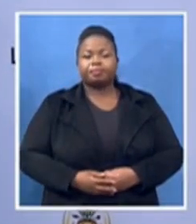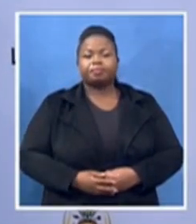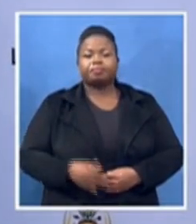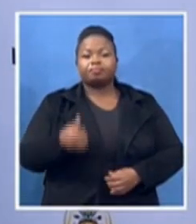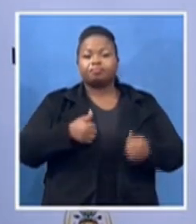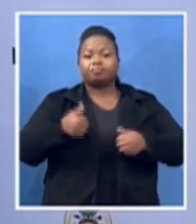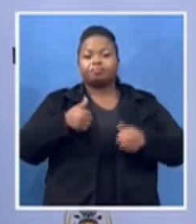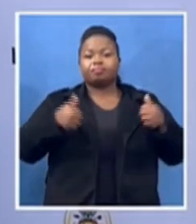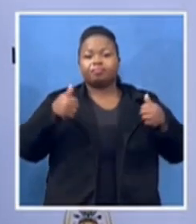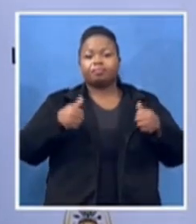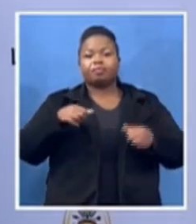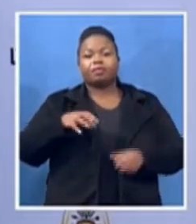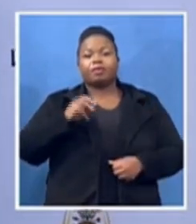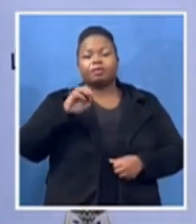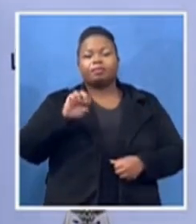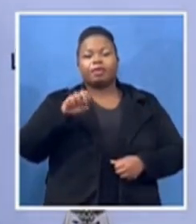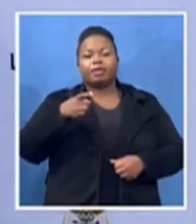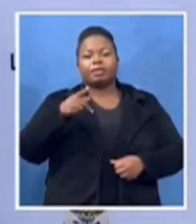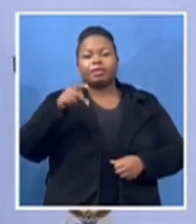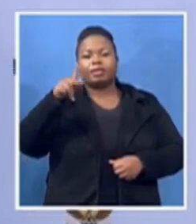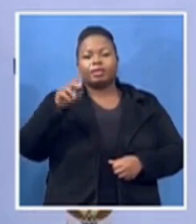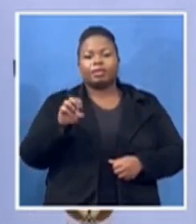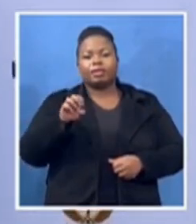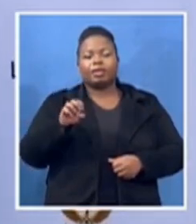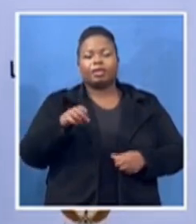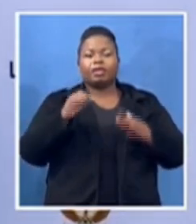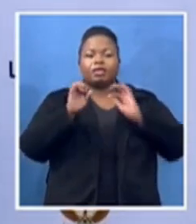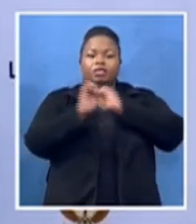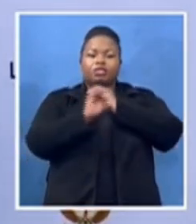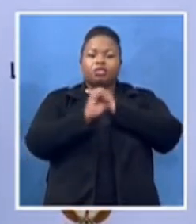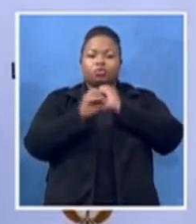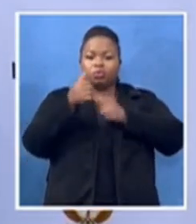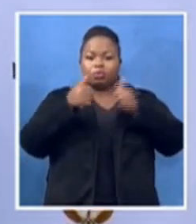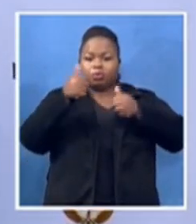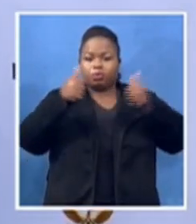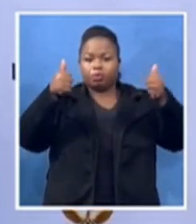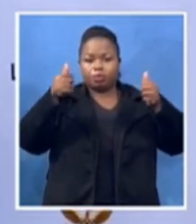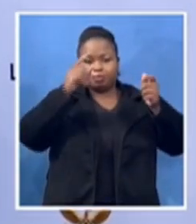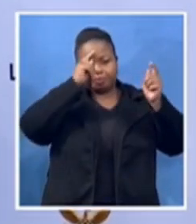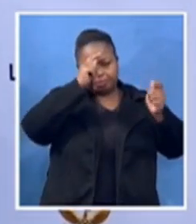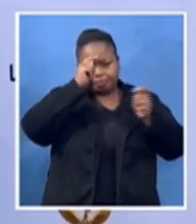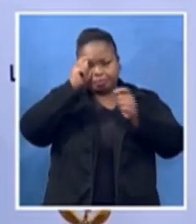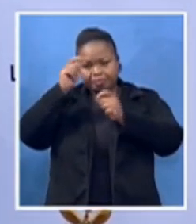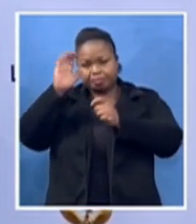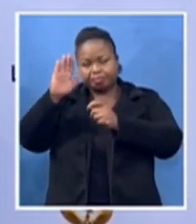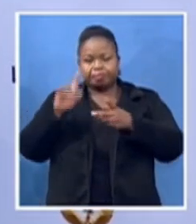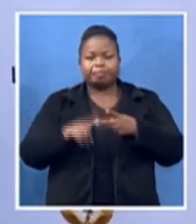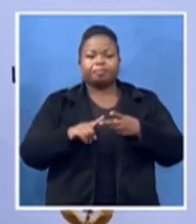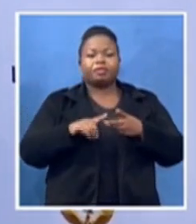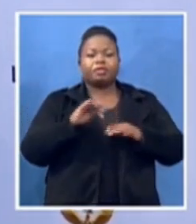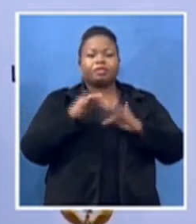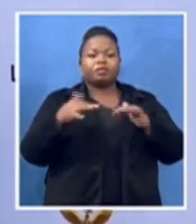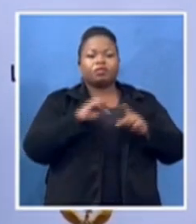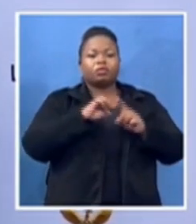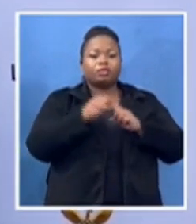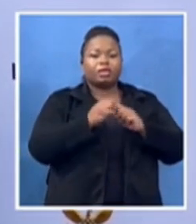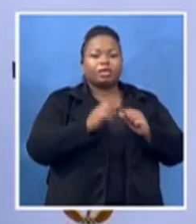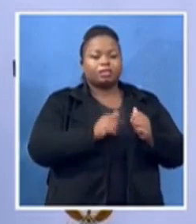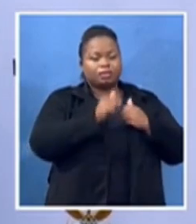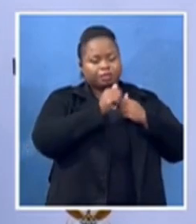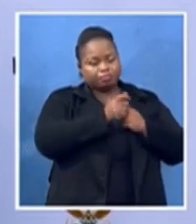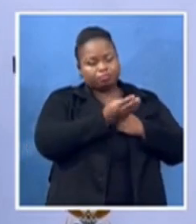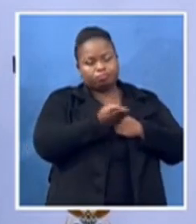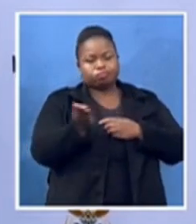leadership of civil society members of the media colleagues from the